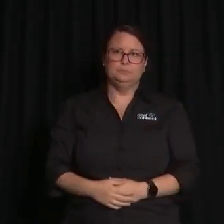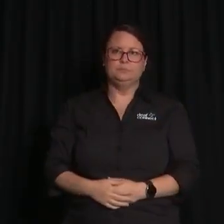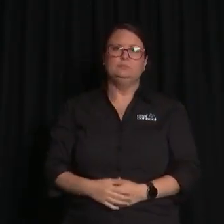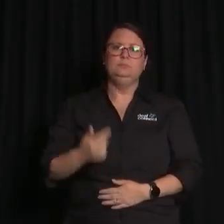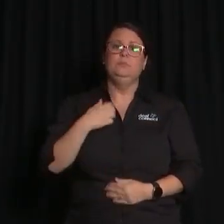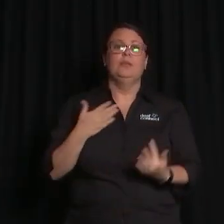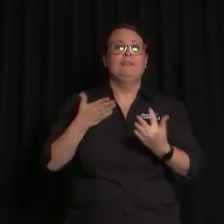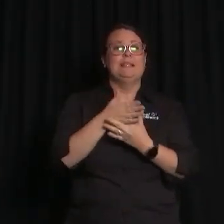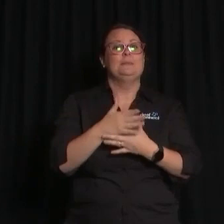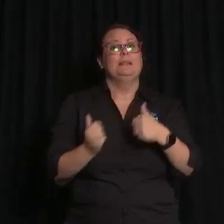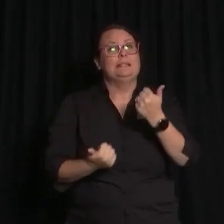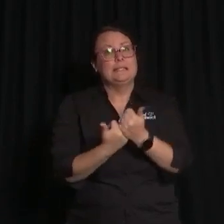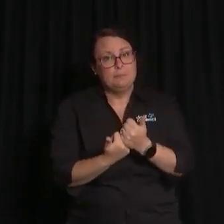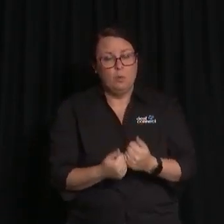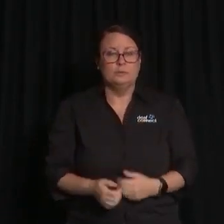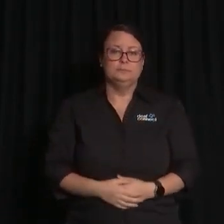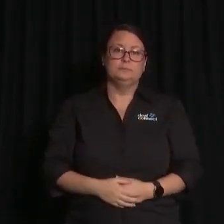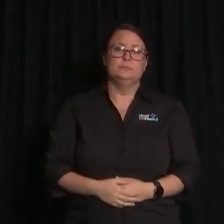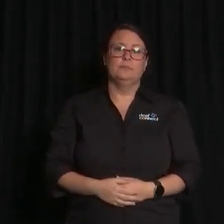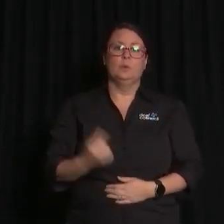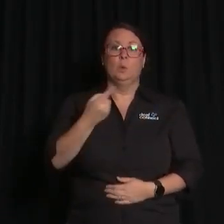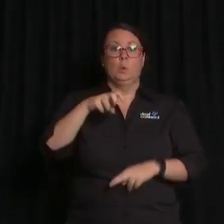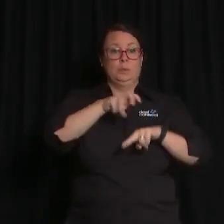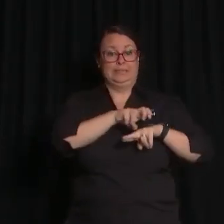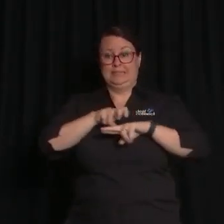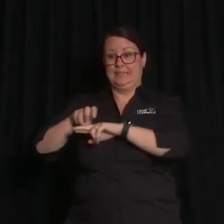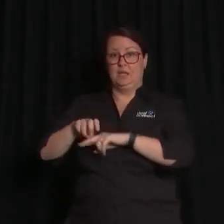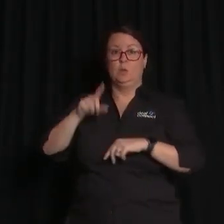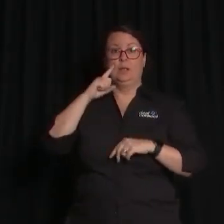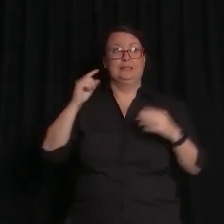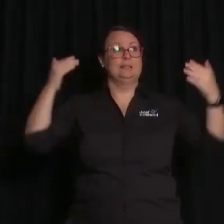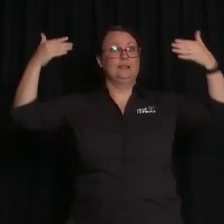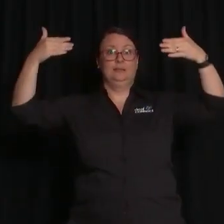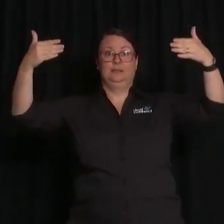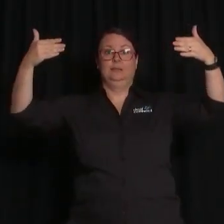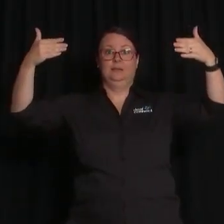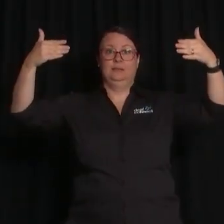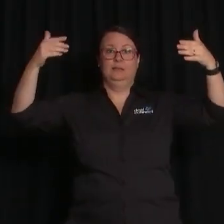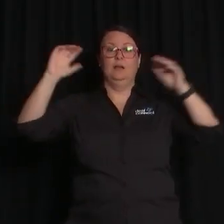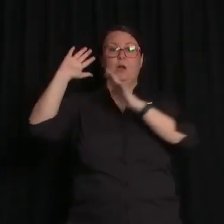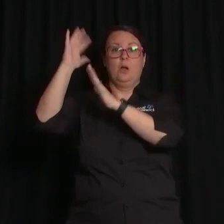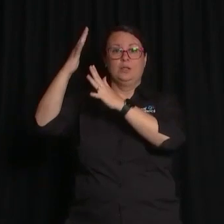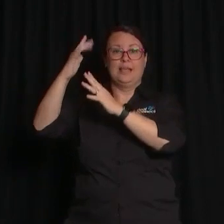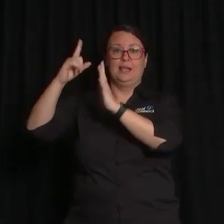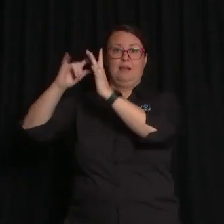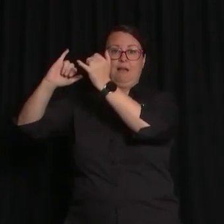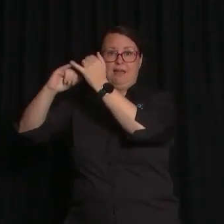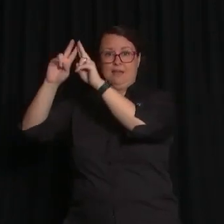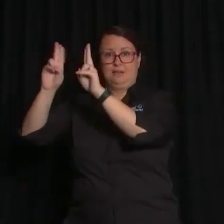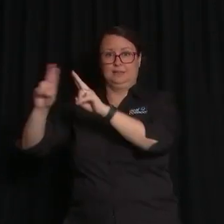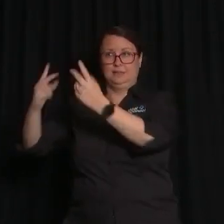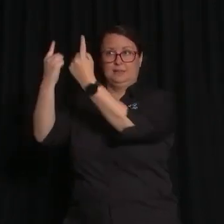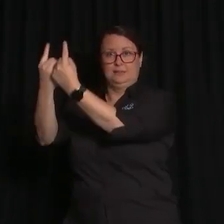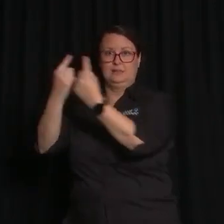people who need them. For those in the room, on the screens either side of me, you'll find Auslan and international sign